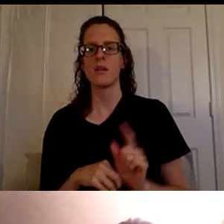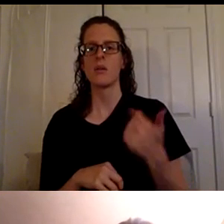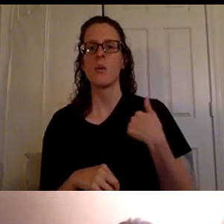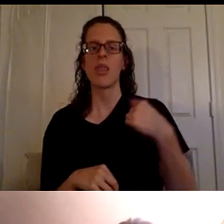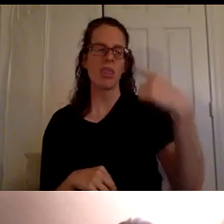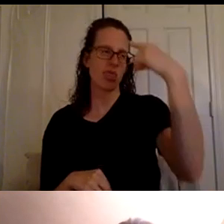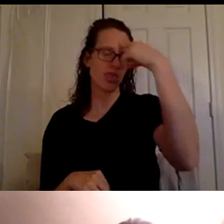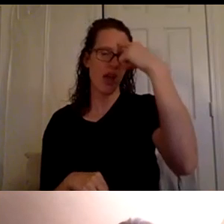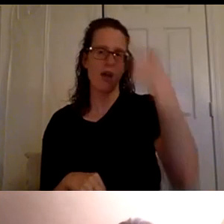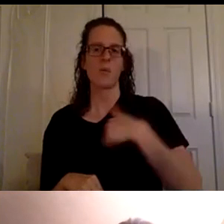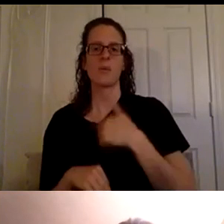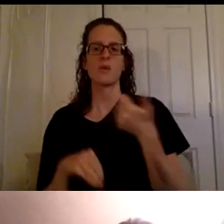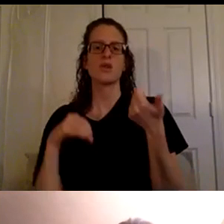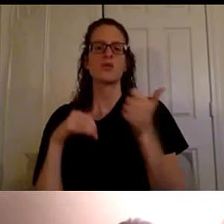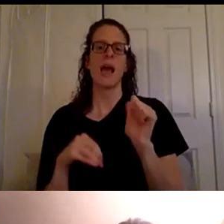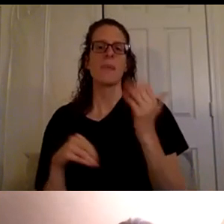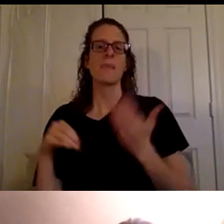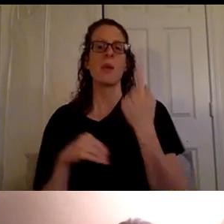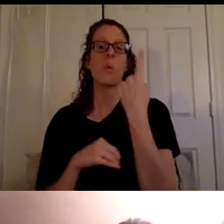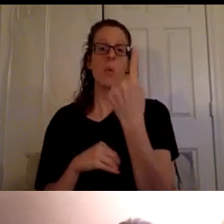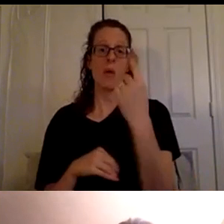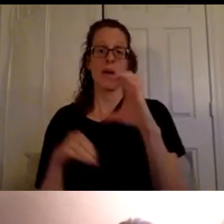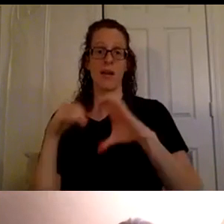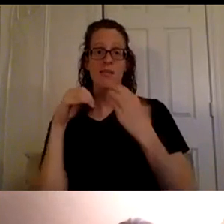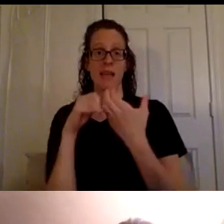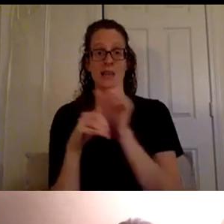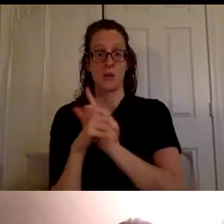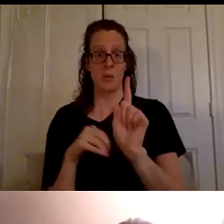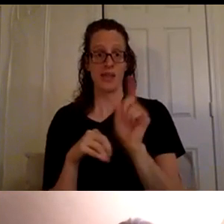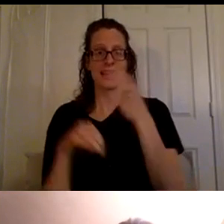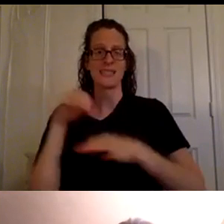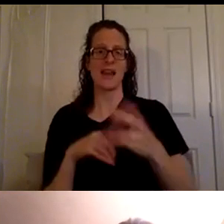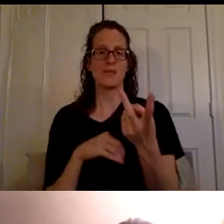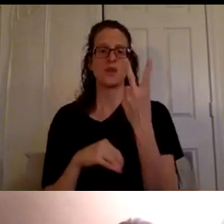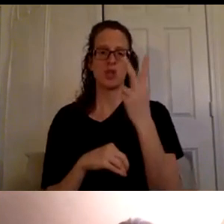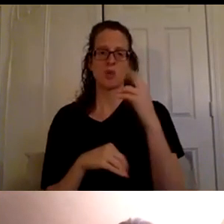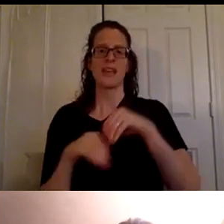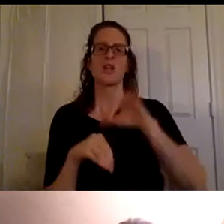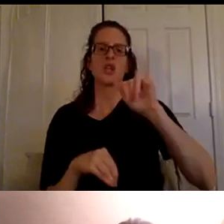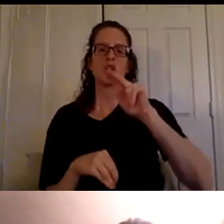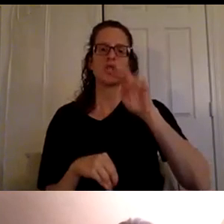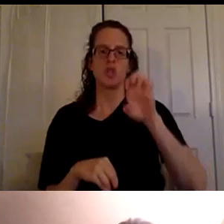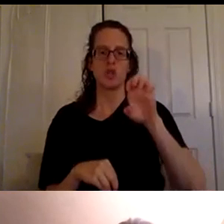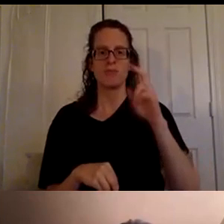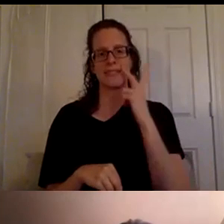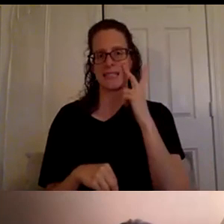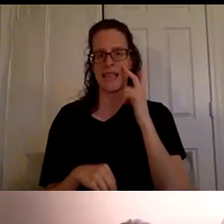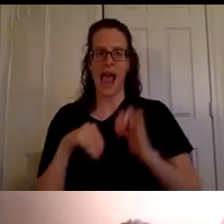try to do one class a week instead of two this month and see how that goes um